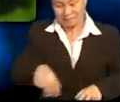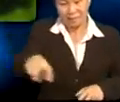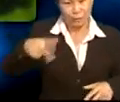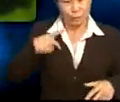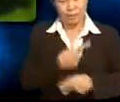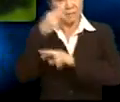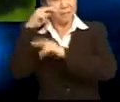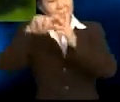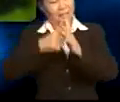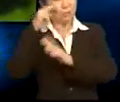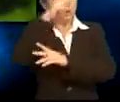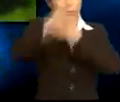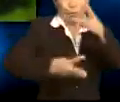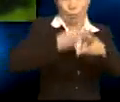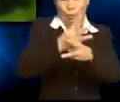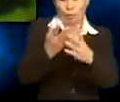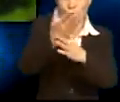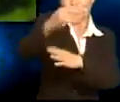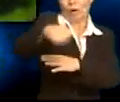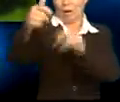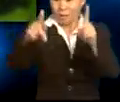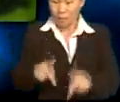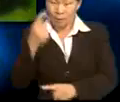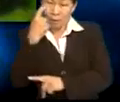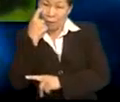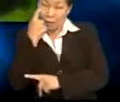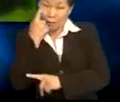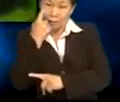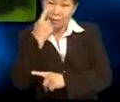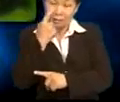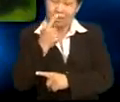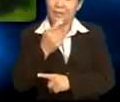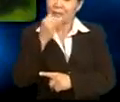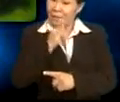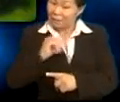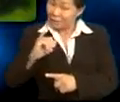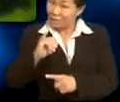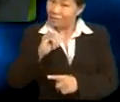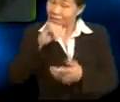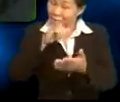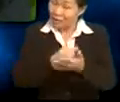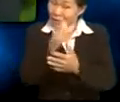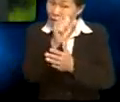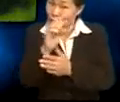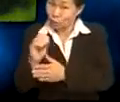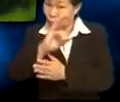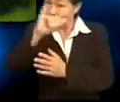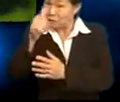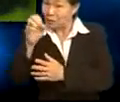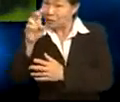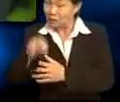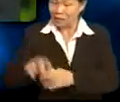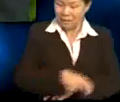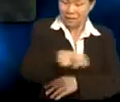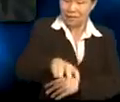We begin to see the world through other people's eyes. Isn't that so, Jason? Yeah. That's right, Yasmin.